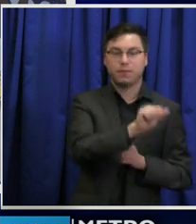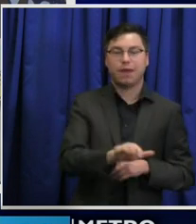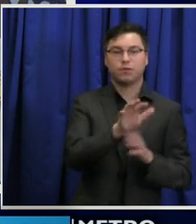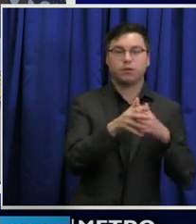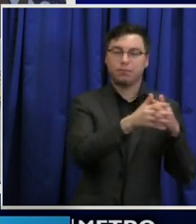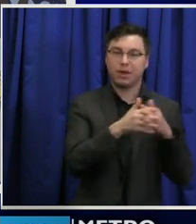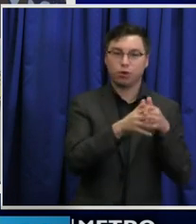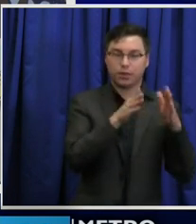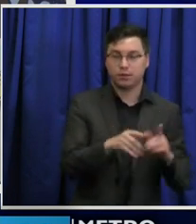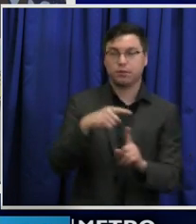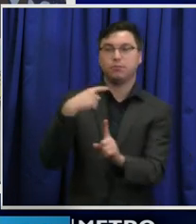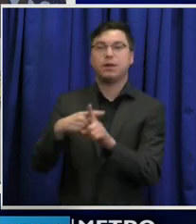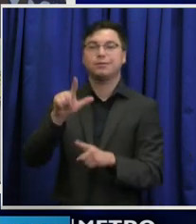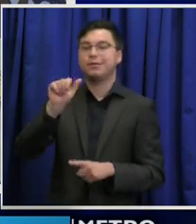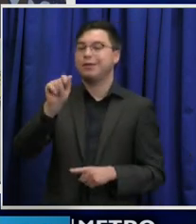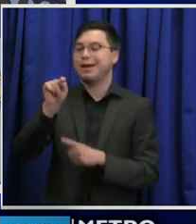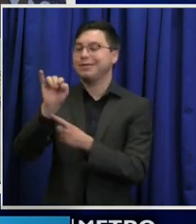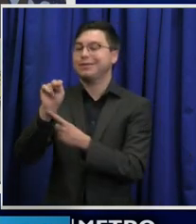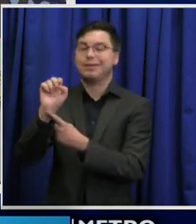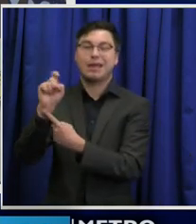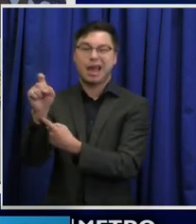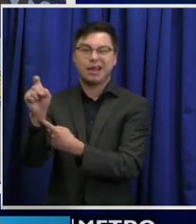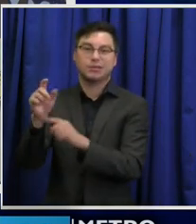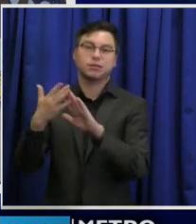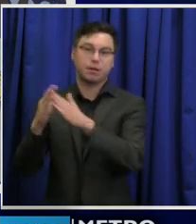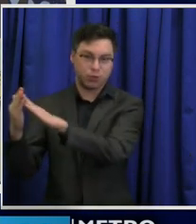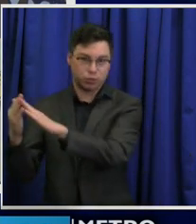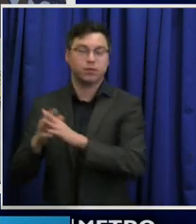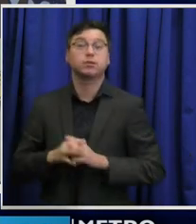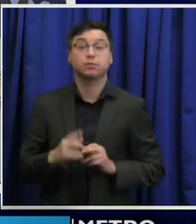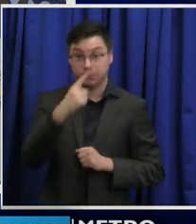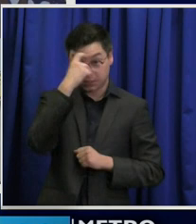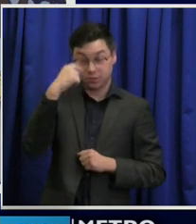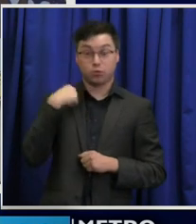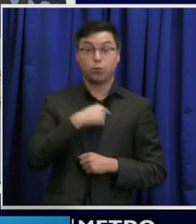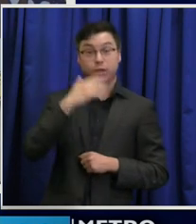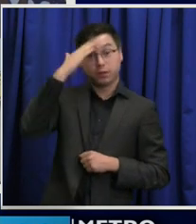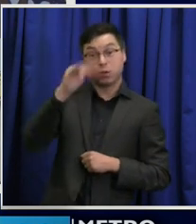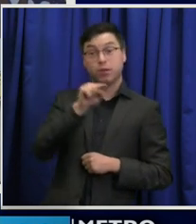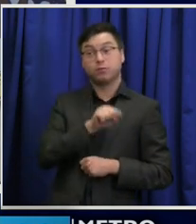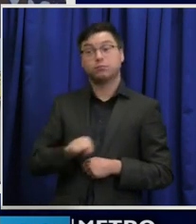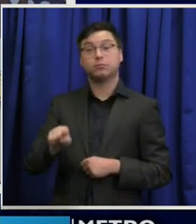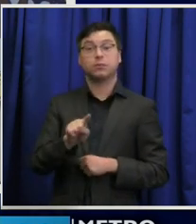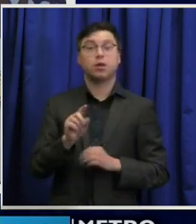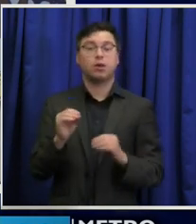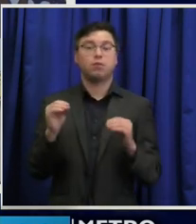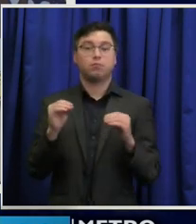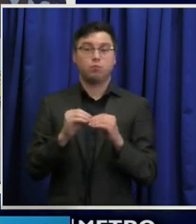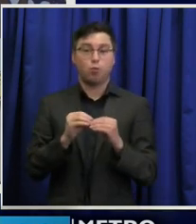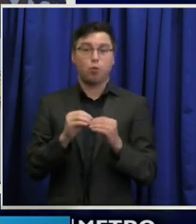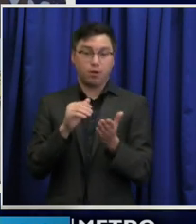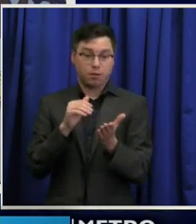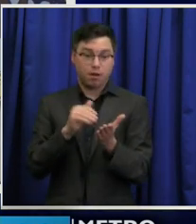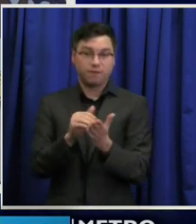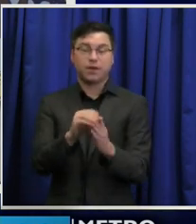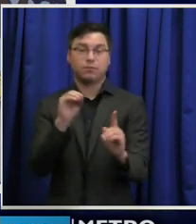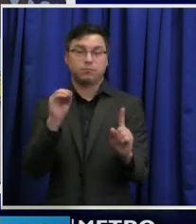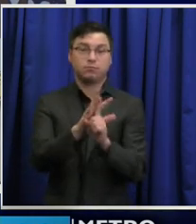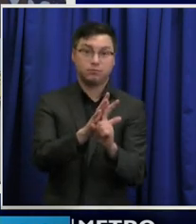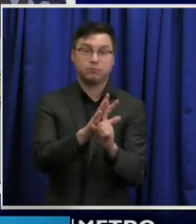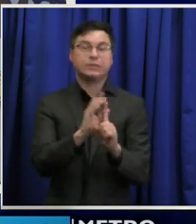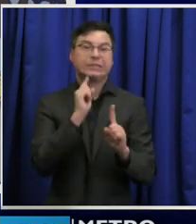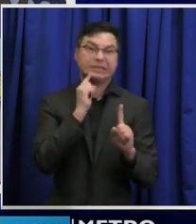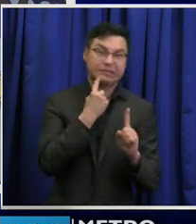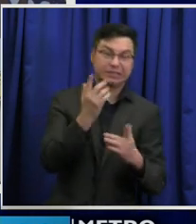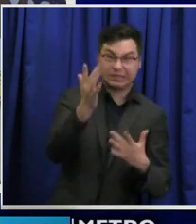in the trials. Because as we all know, these individuals are much more likely to get infected, to get severe disease, and to die.